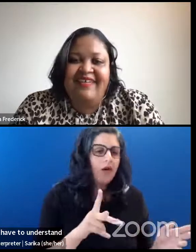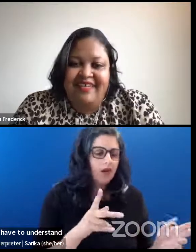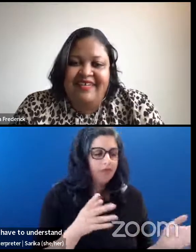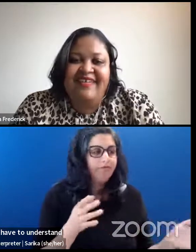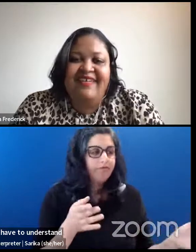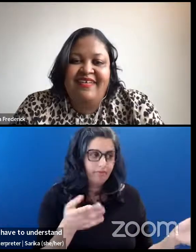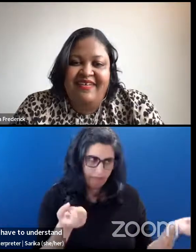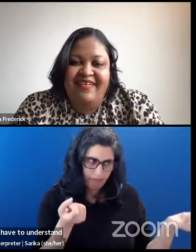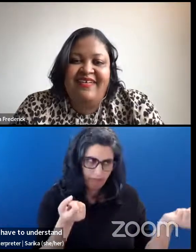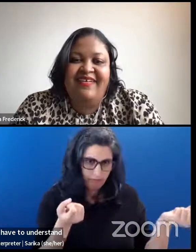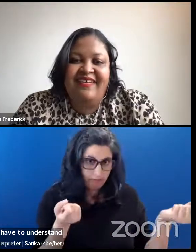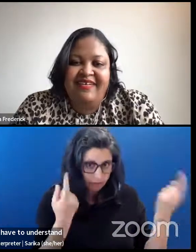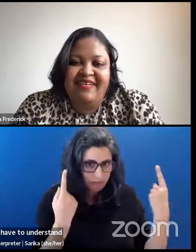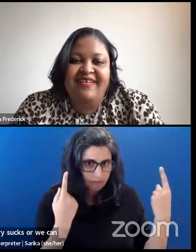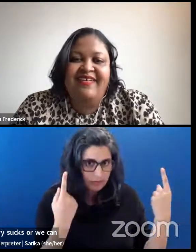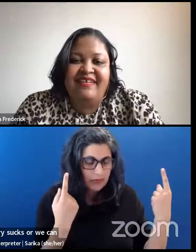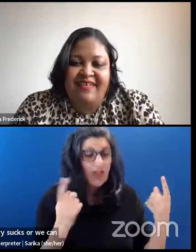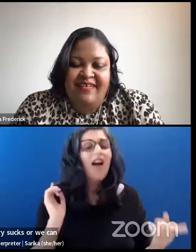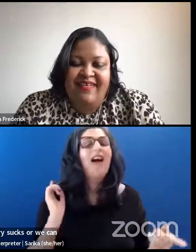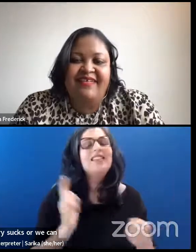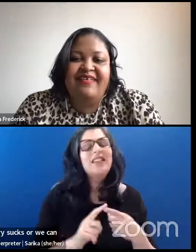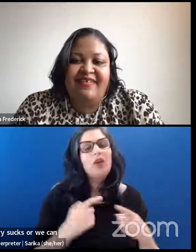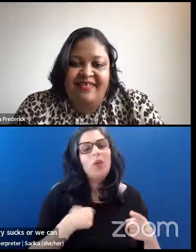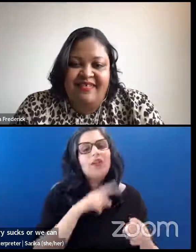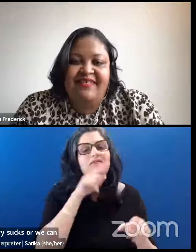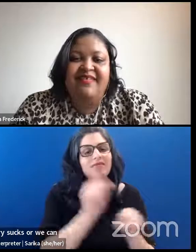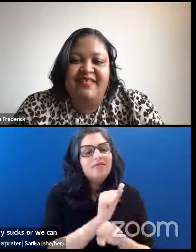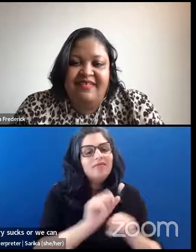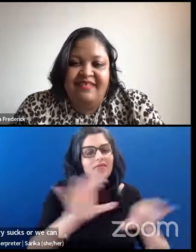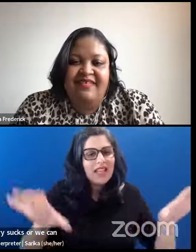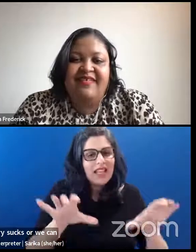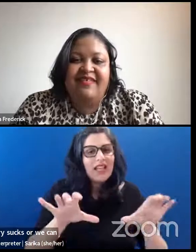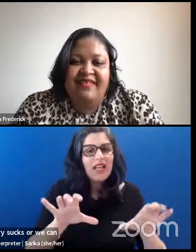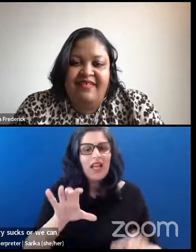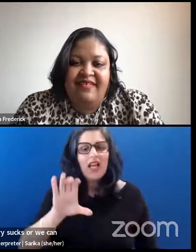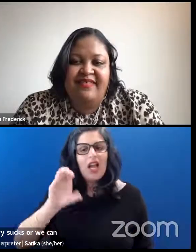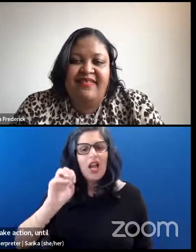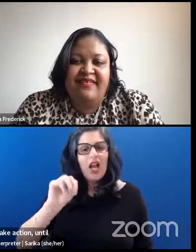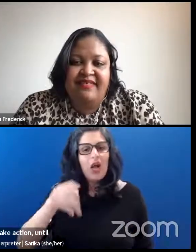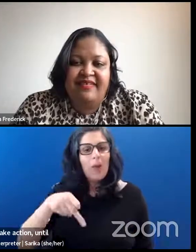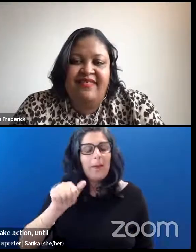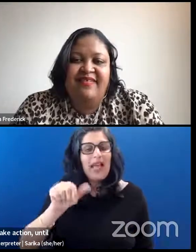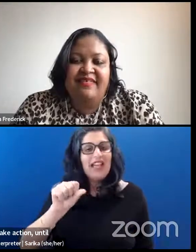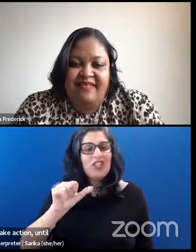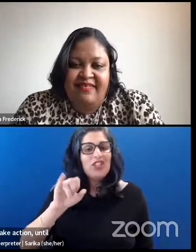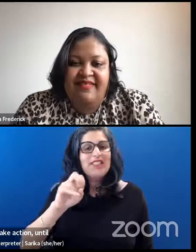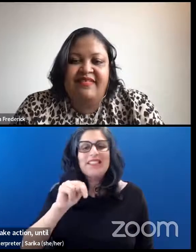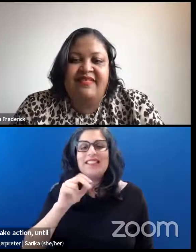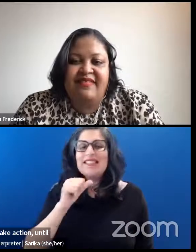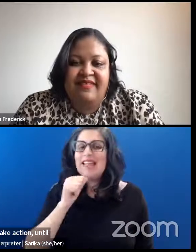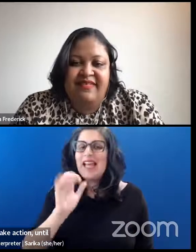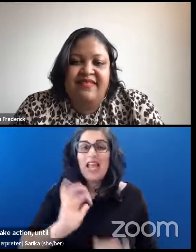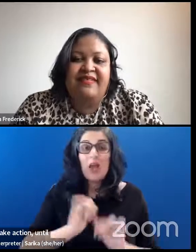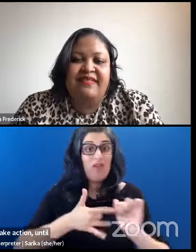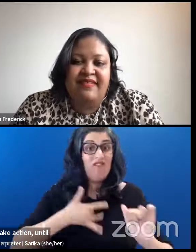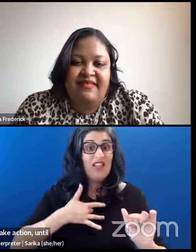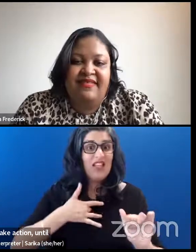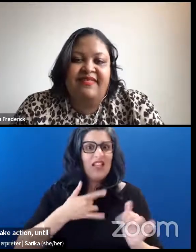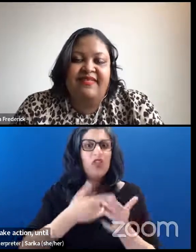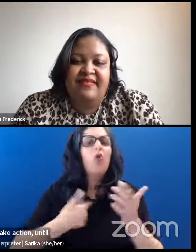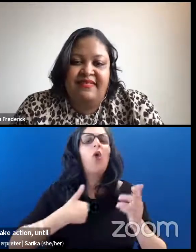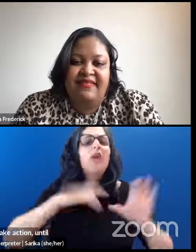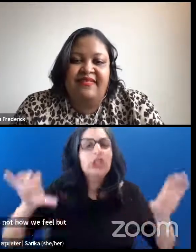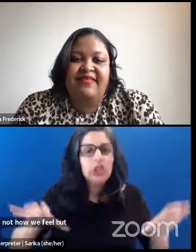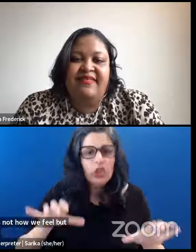yeah. But until we take action, until we understand that compassion is not how we feel, compassion is what we do. And when we are moved by the